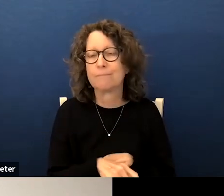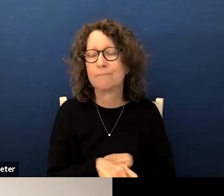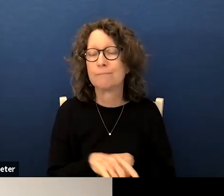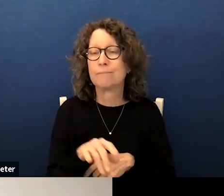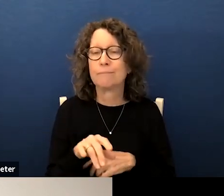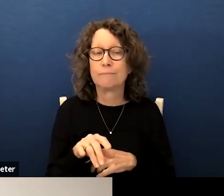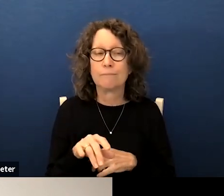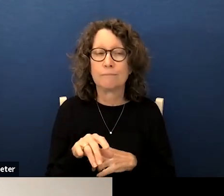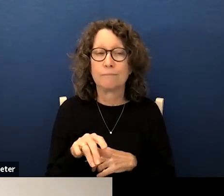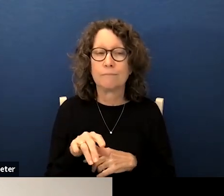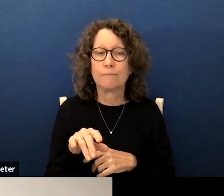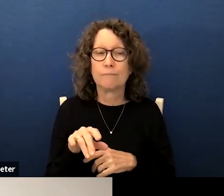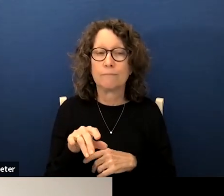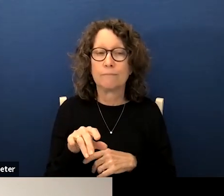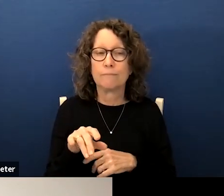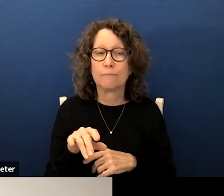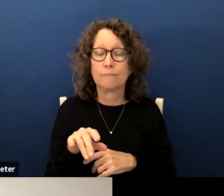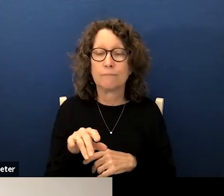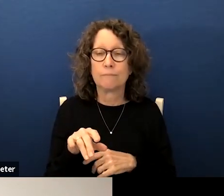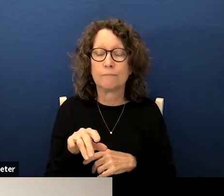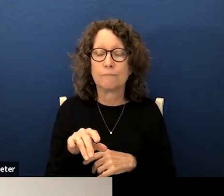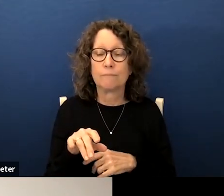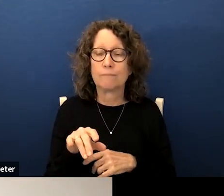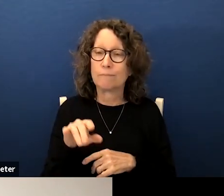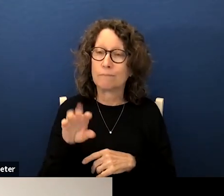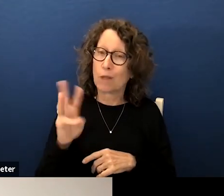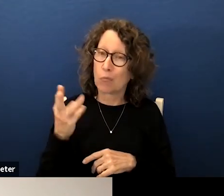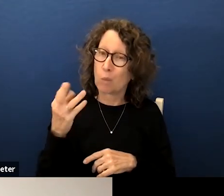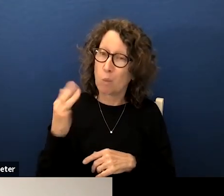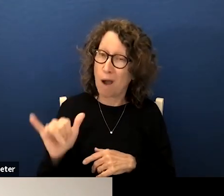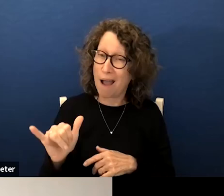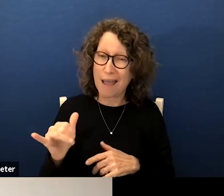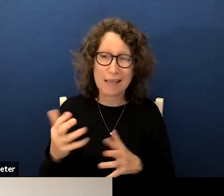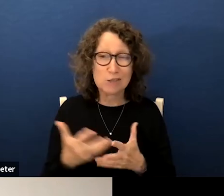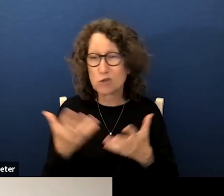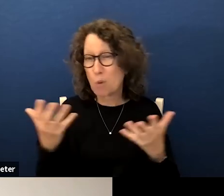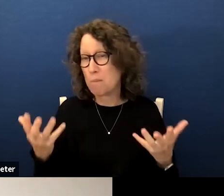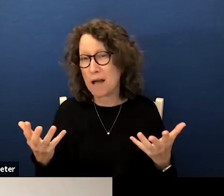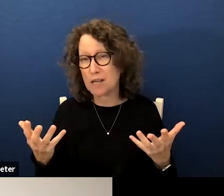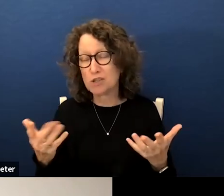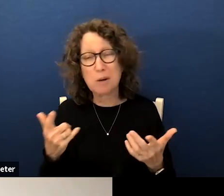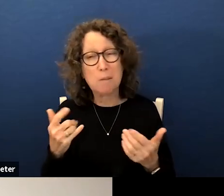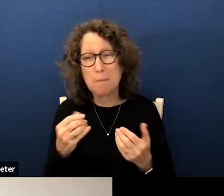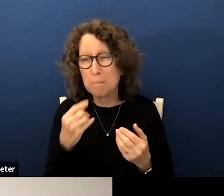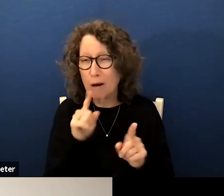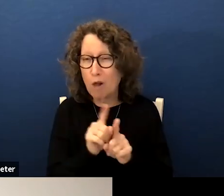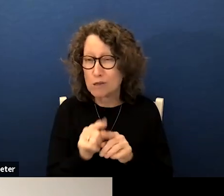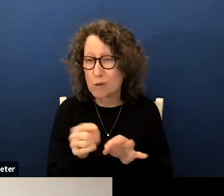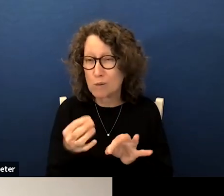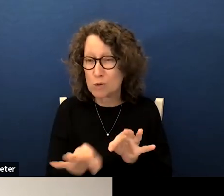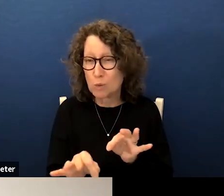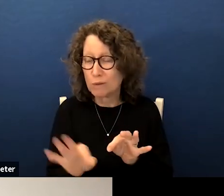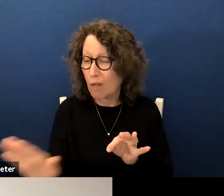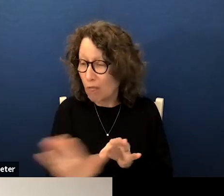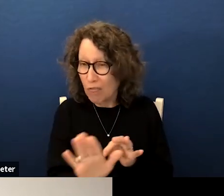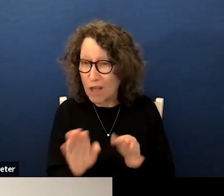it's the why is so much but it's also so simple it's those student goals that ms